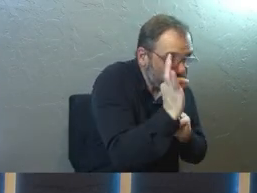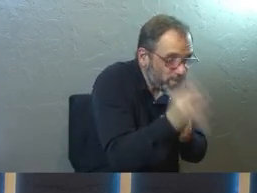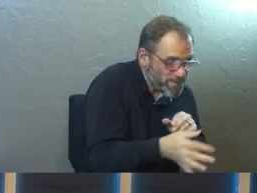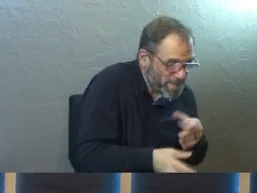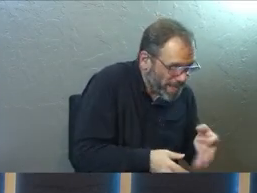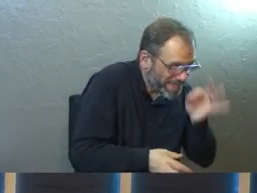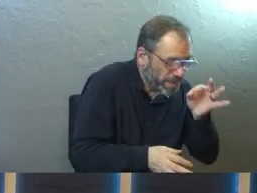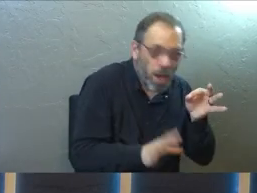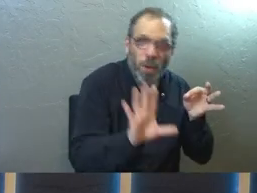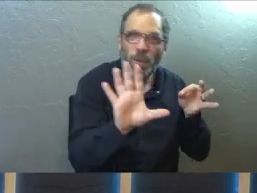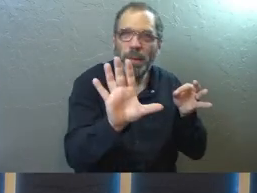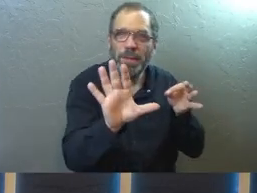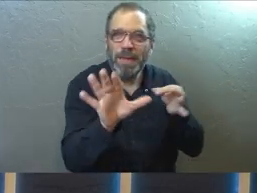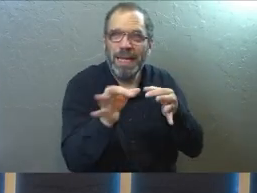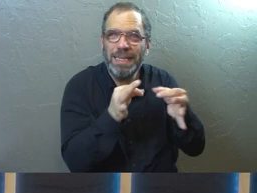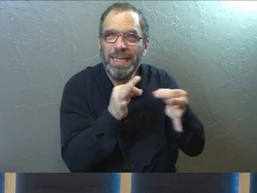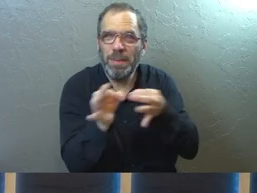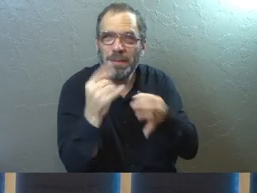And let me qualify that.